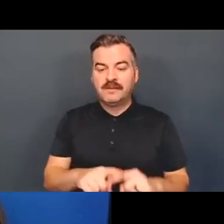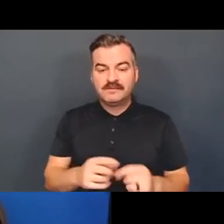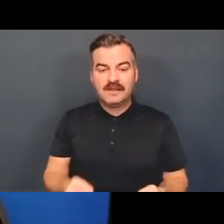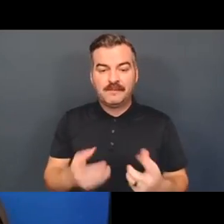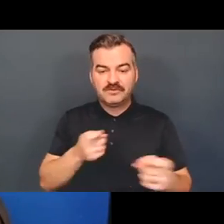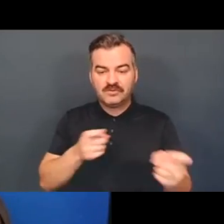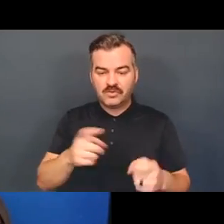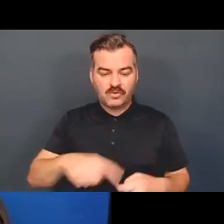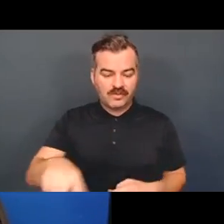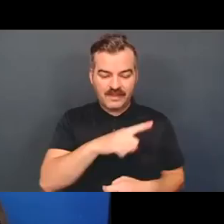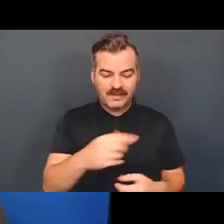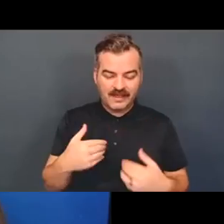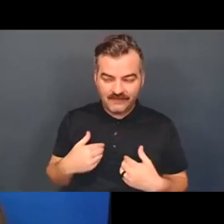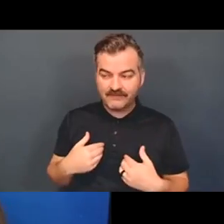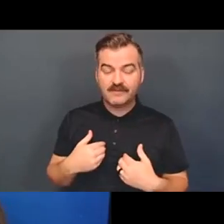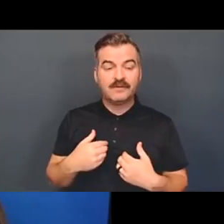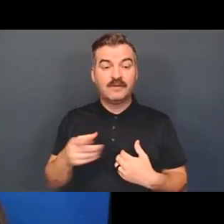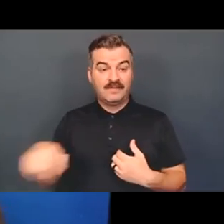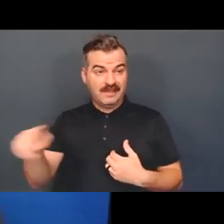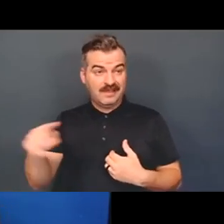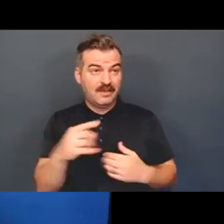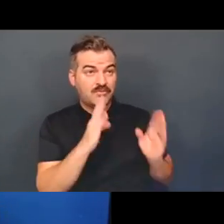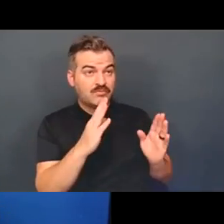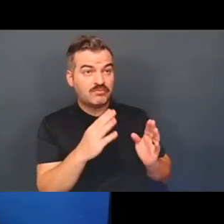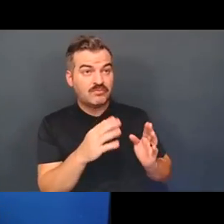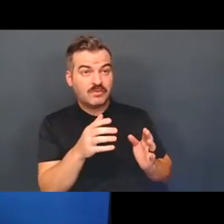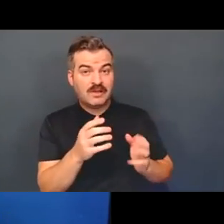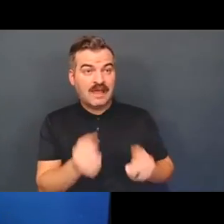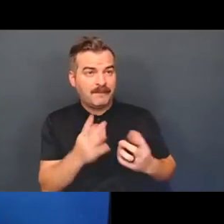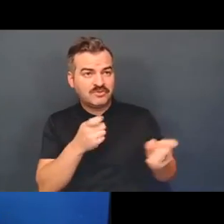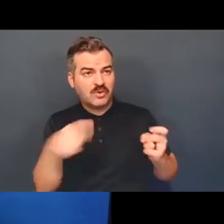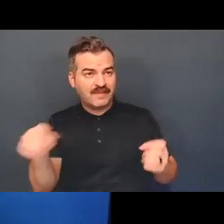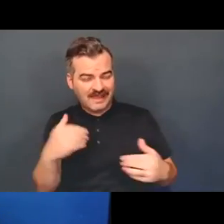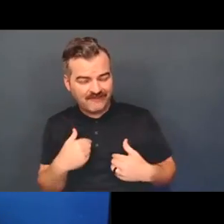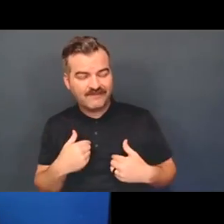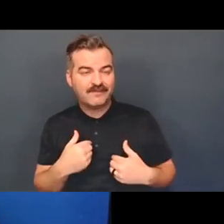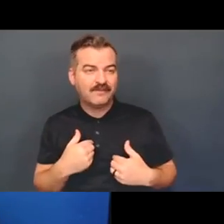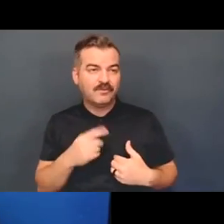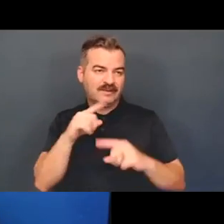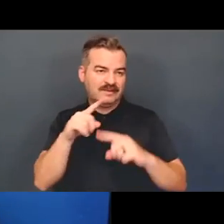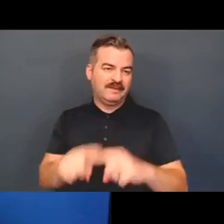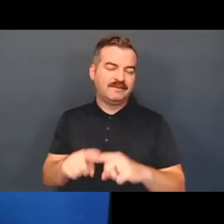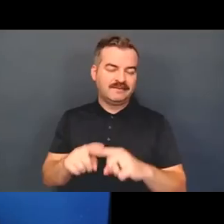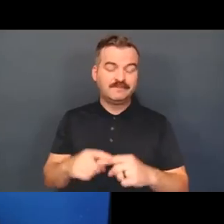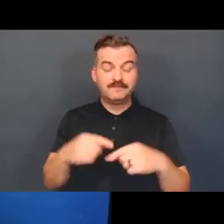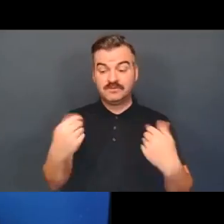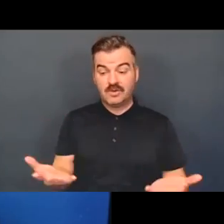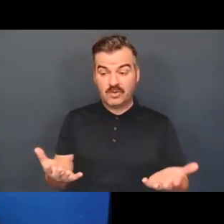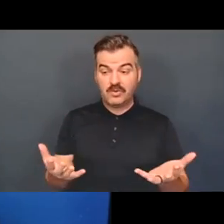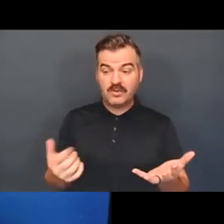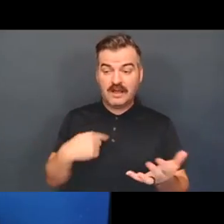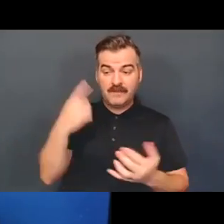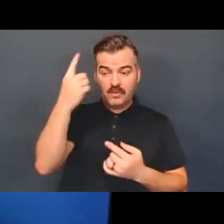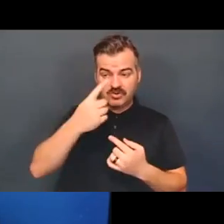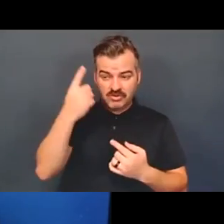person receiving care has over that care, right? Or their proxies. Um, and so, um, I'm wondering